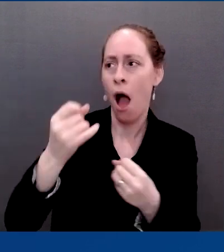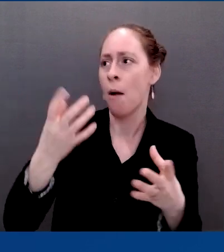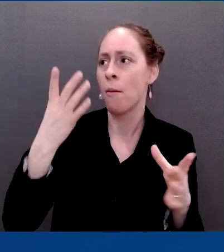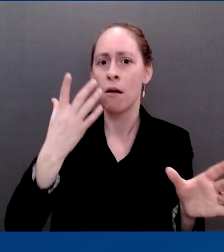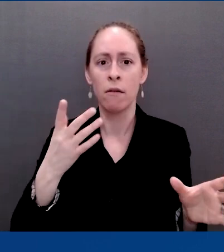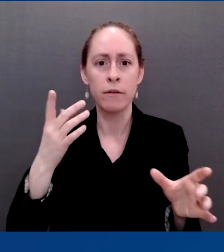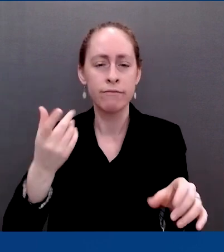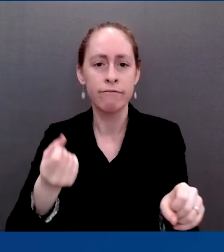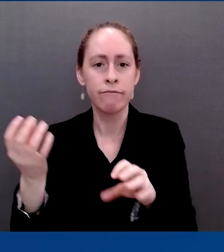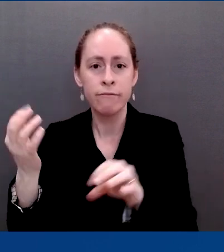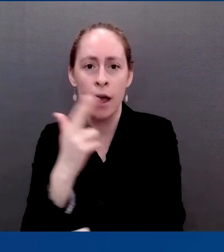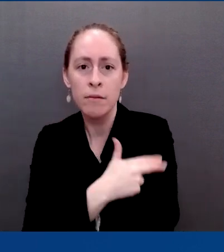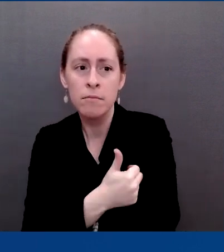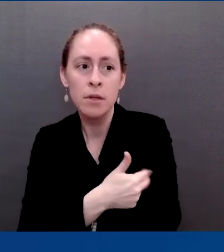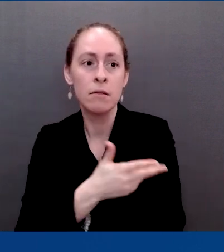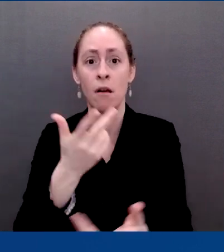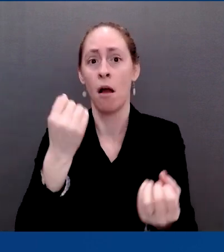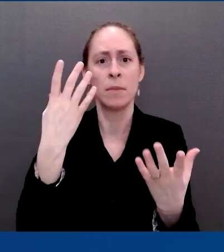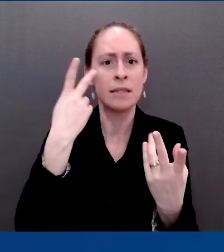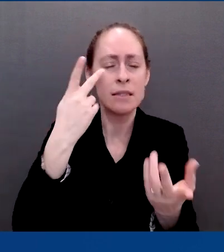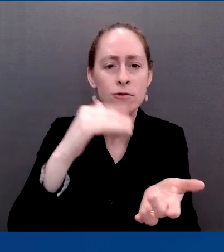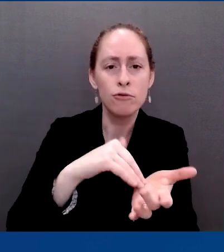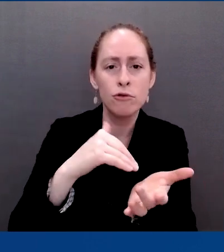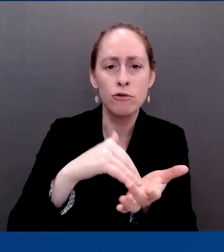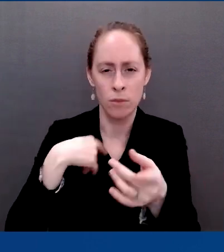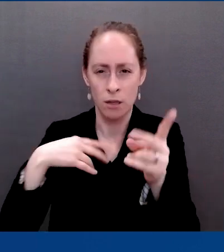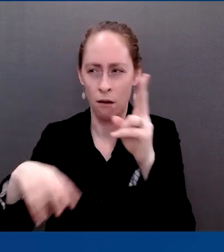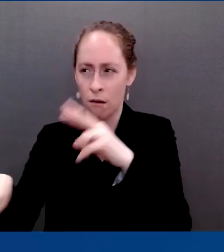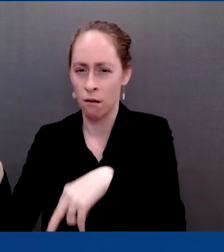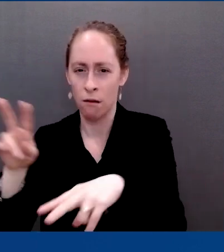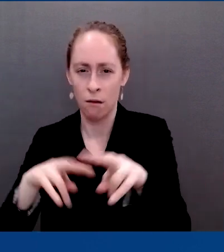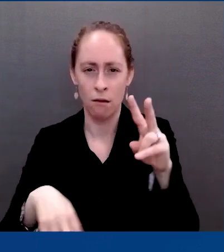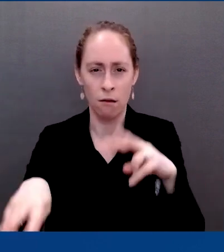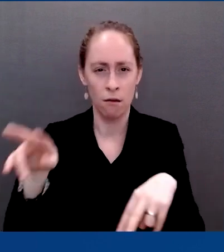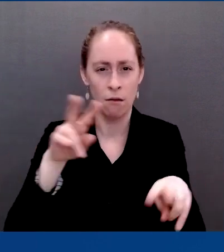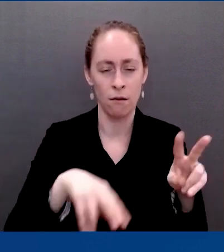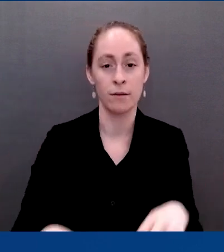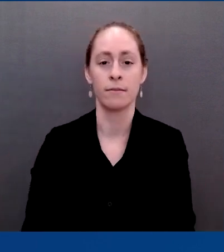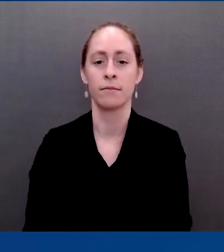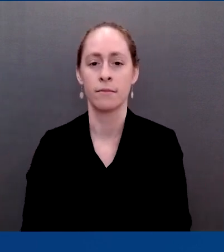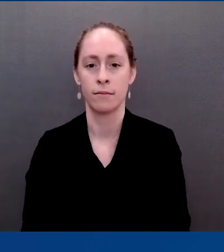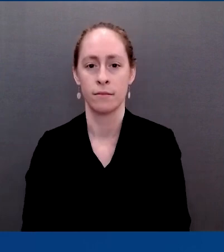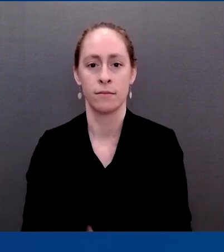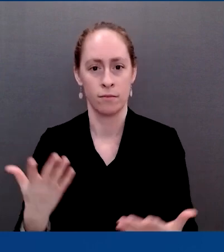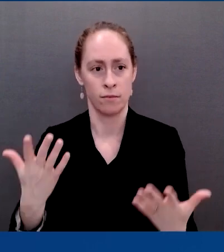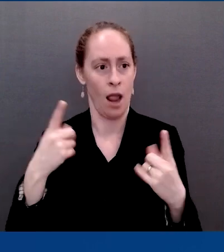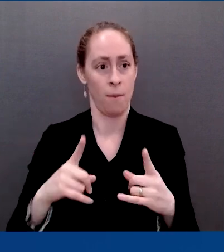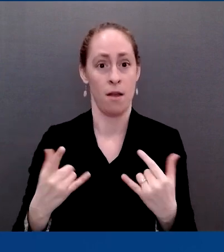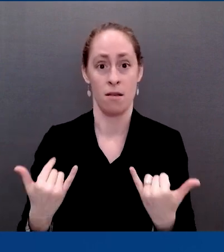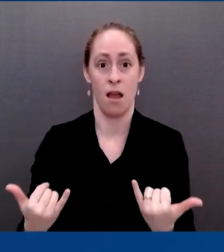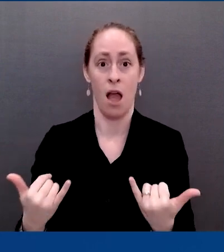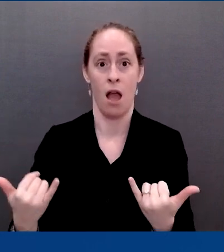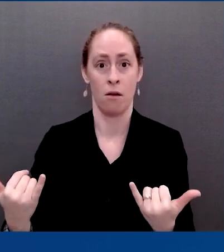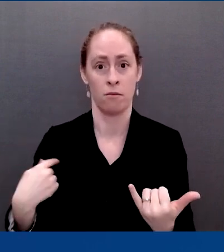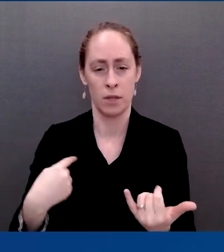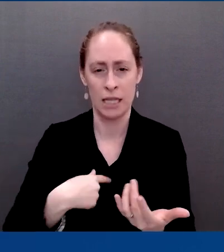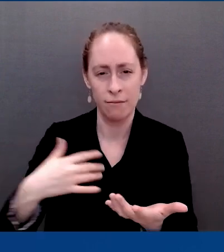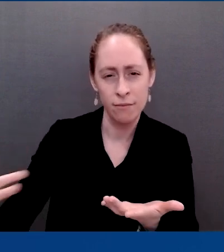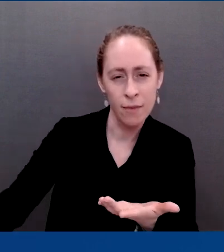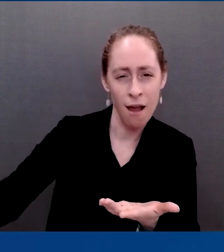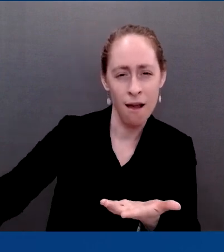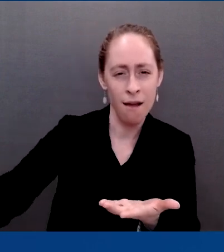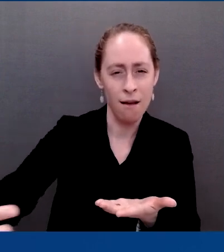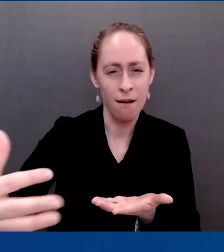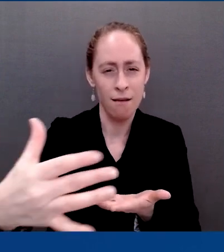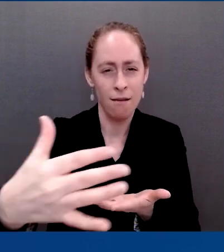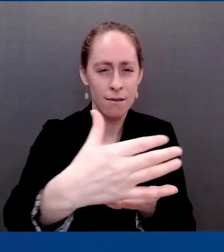about that as the data become available, and that should not be within a very long period of time. I think you should be